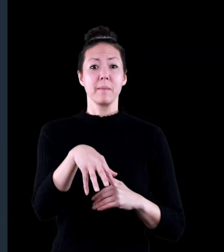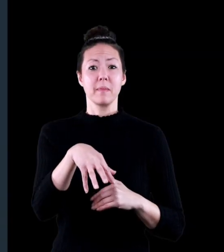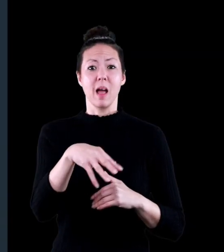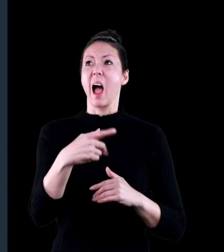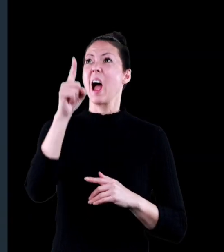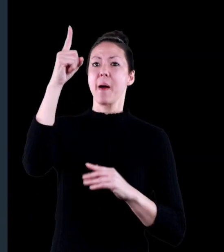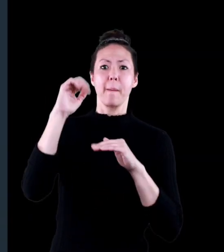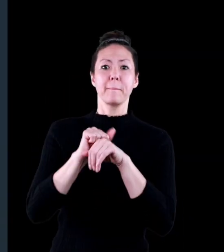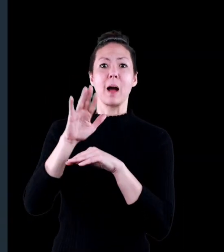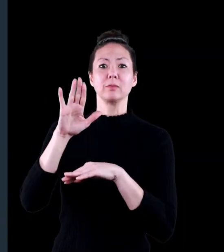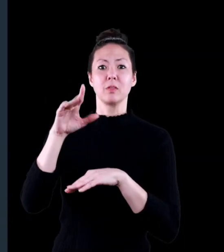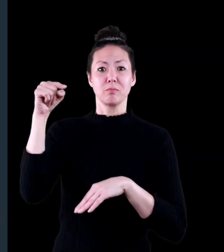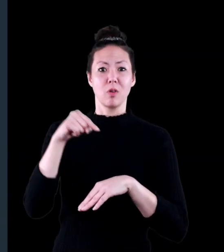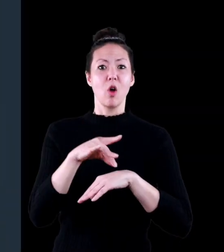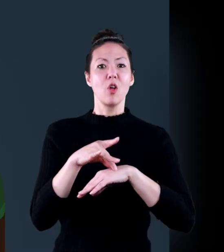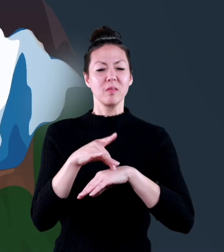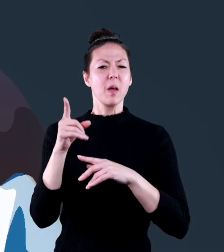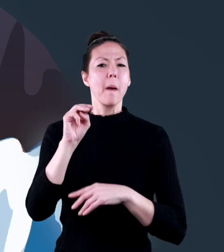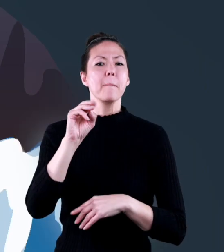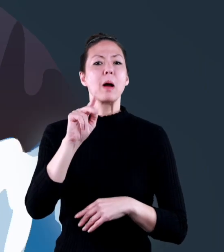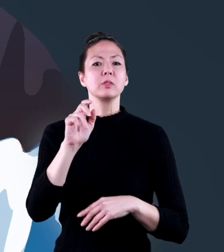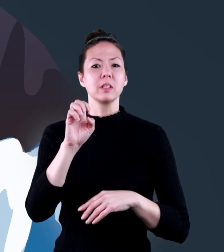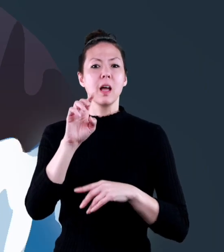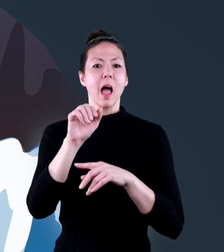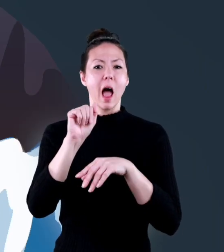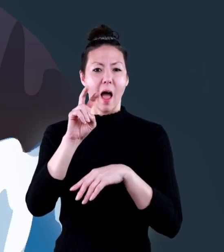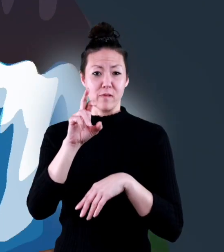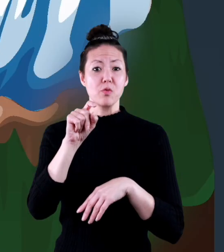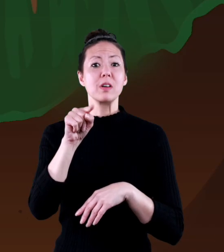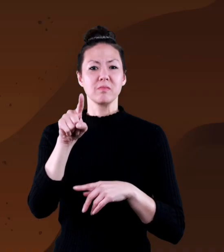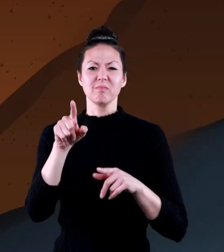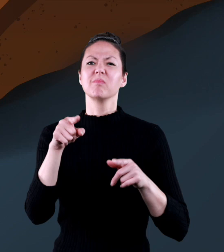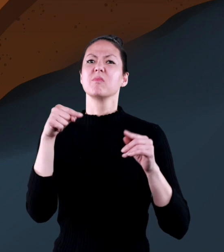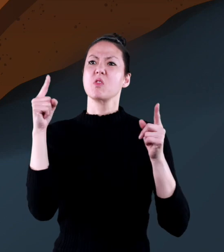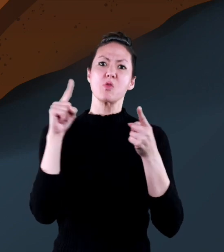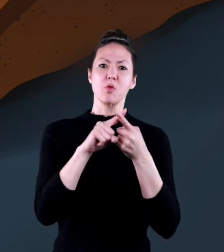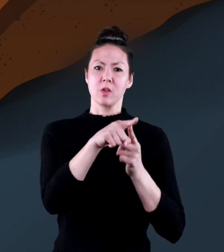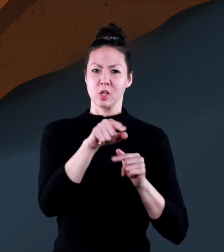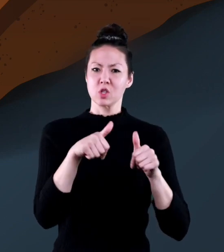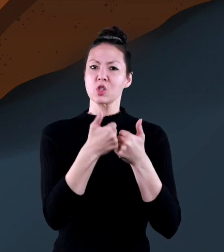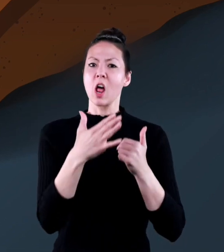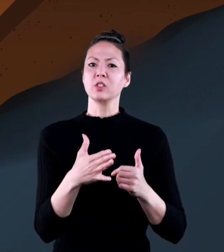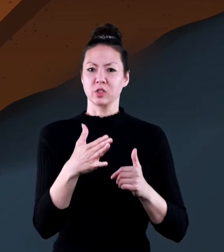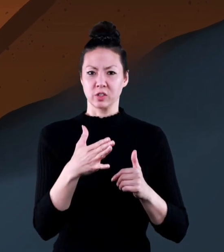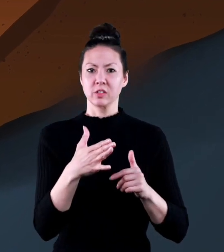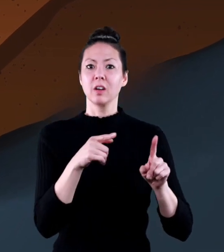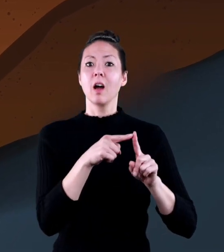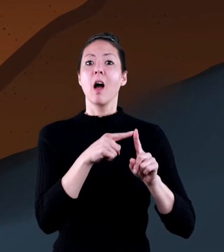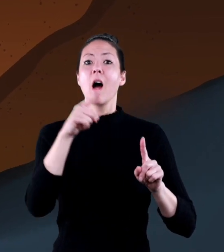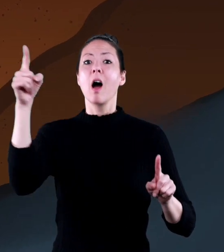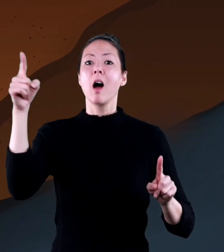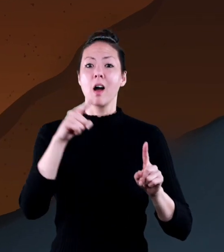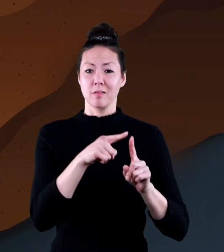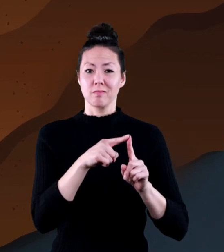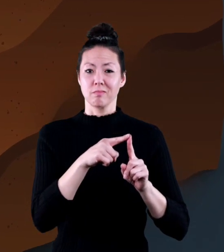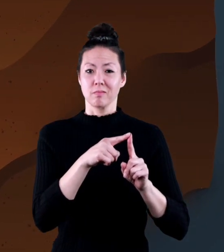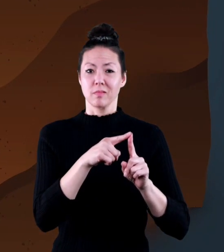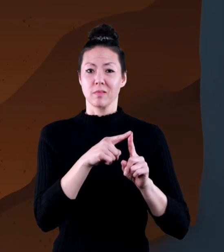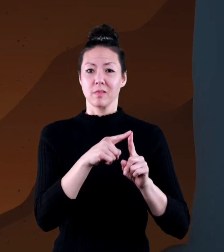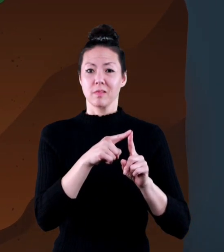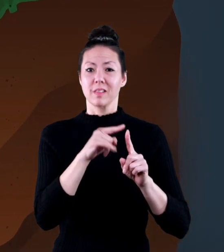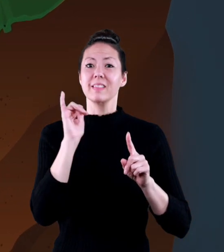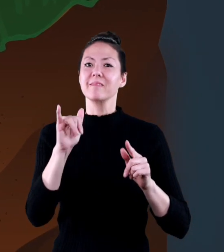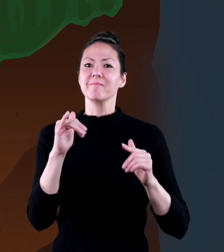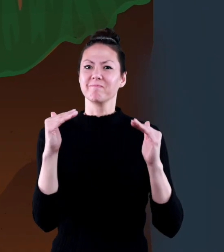you drop the highest mountain on earth, Mount Everest, into the Challenger Deep, it would still be covered with over a